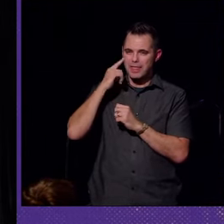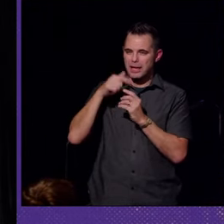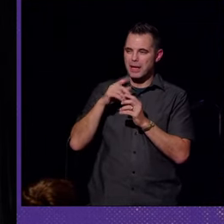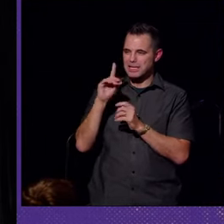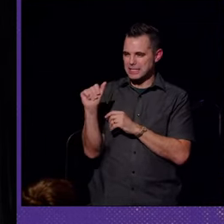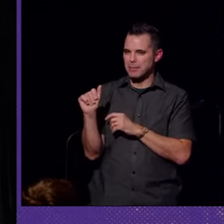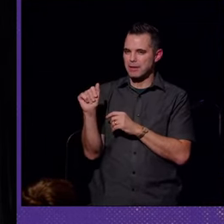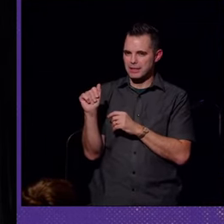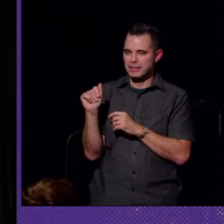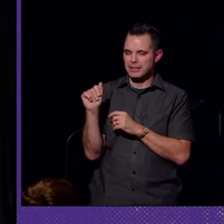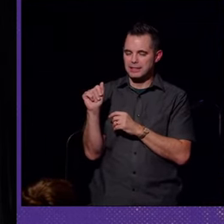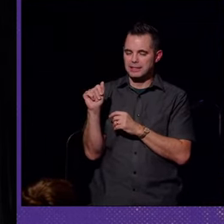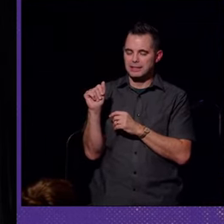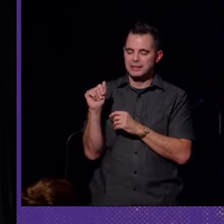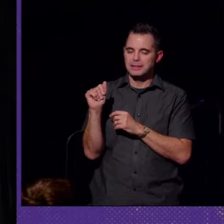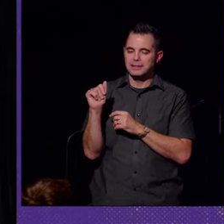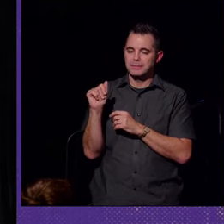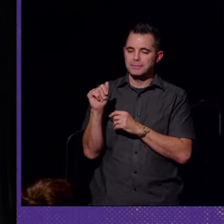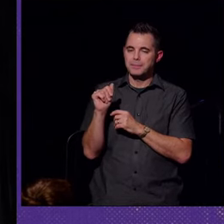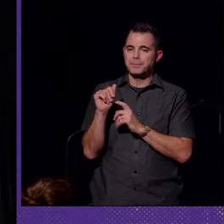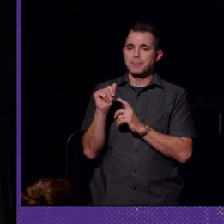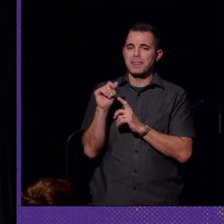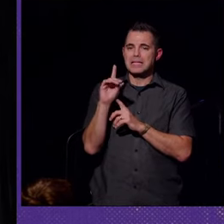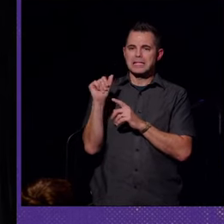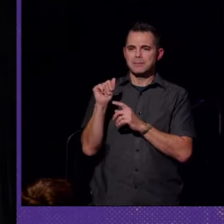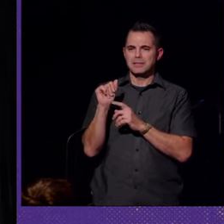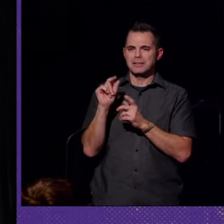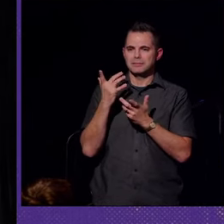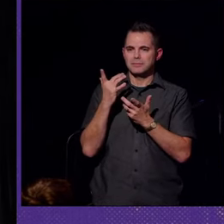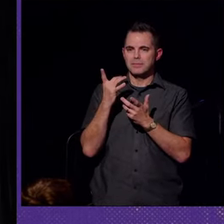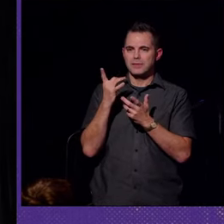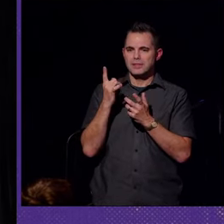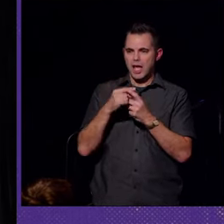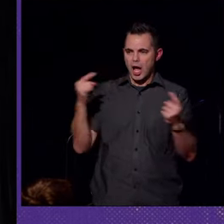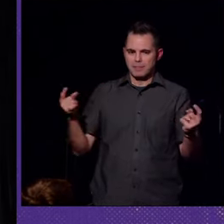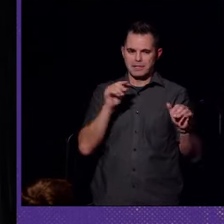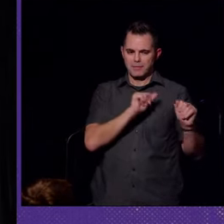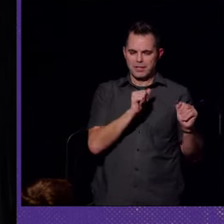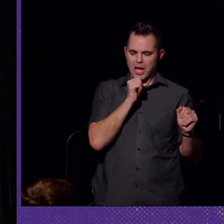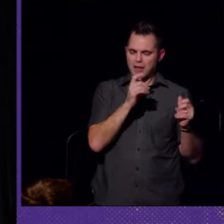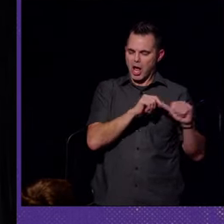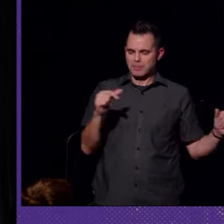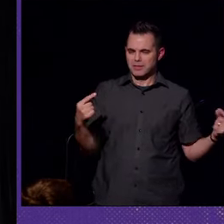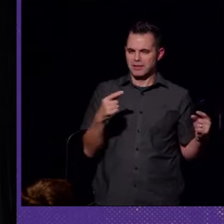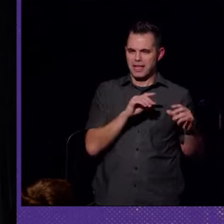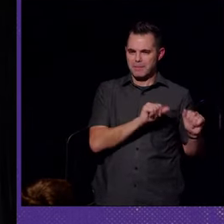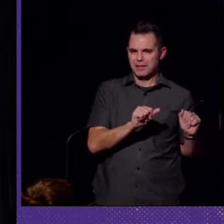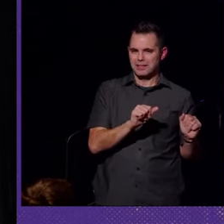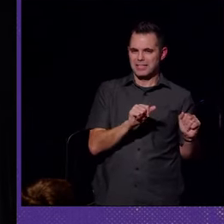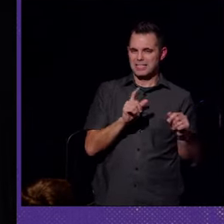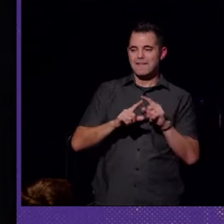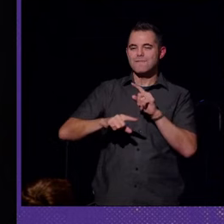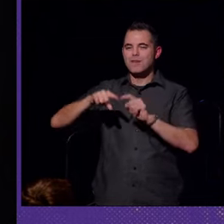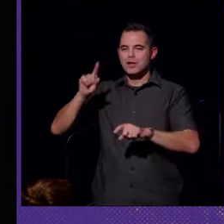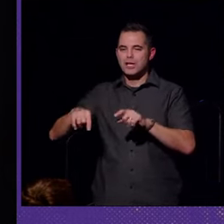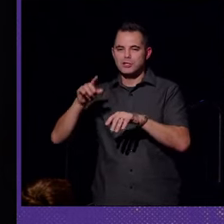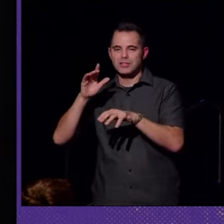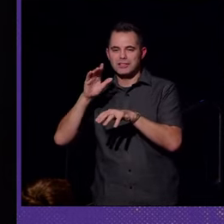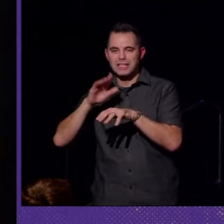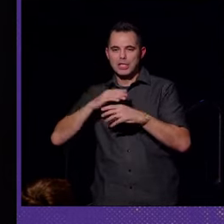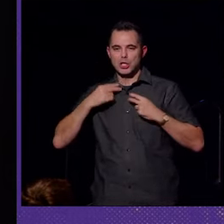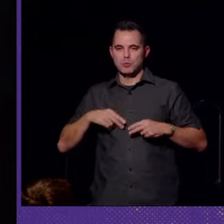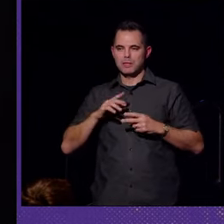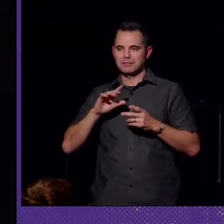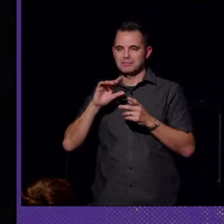about disability. Disability is in the opposite of ability. It's a variation in the